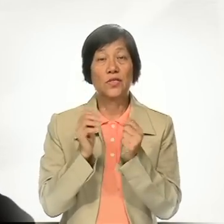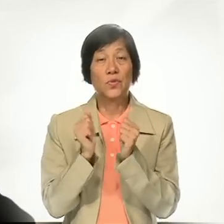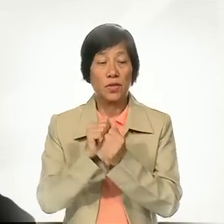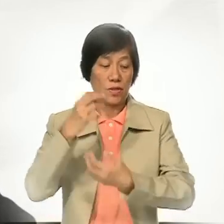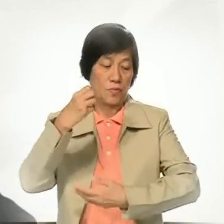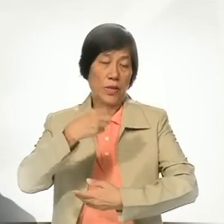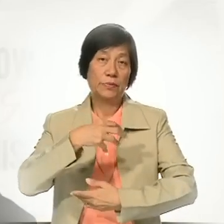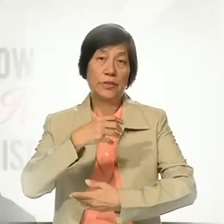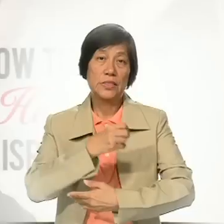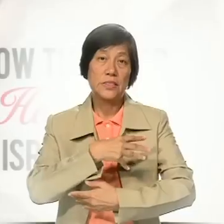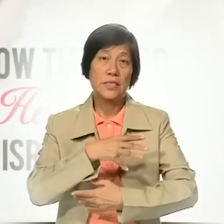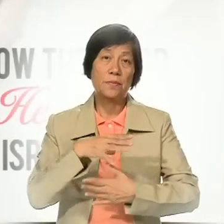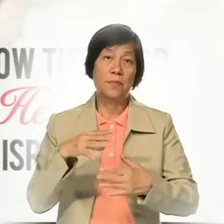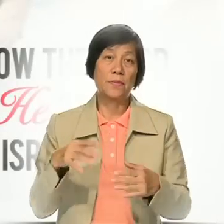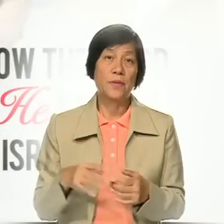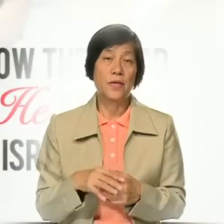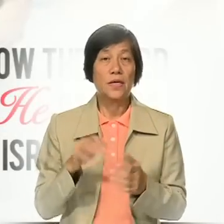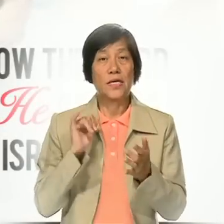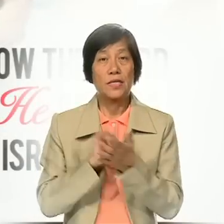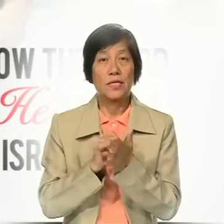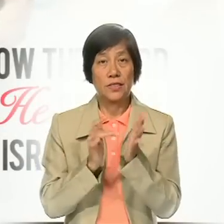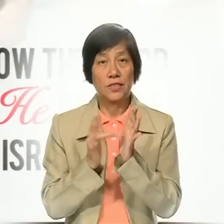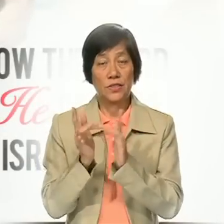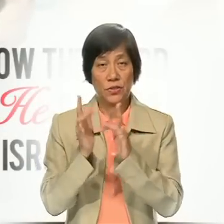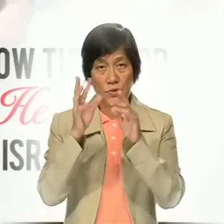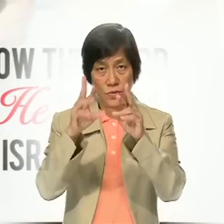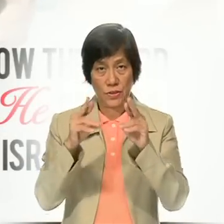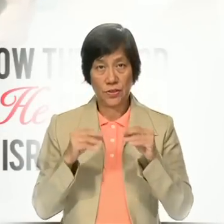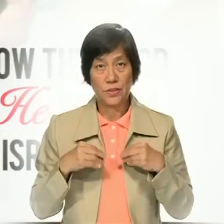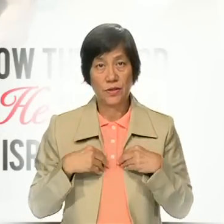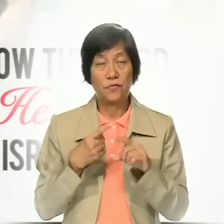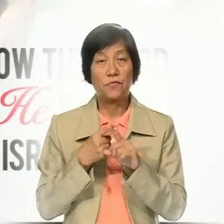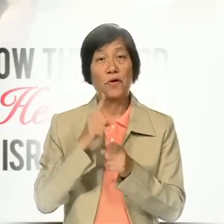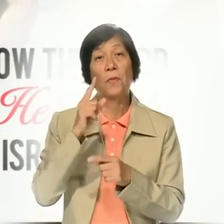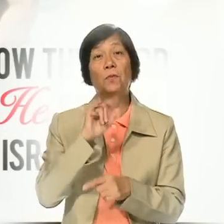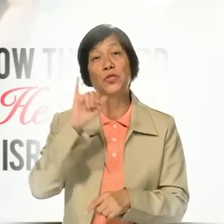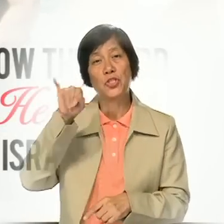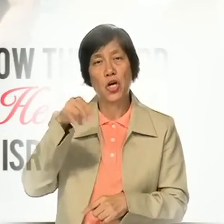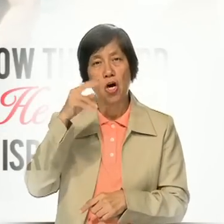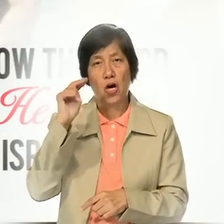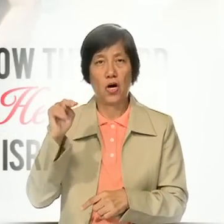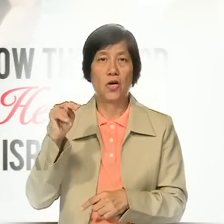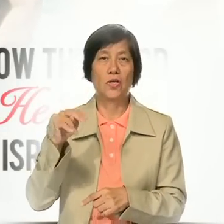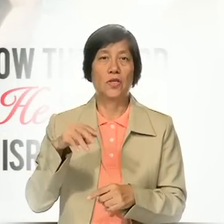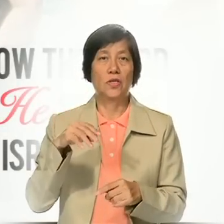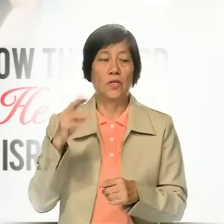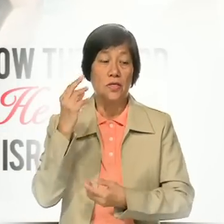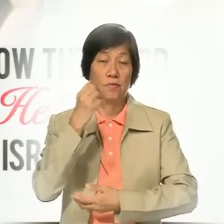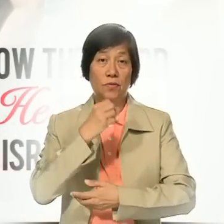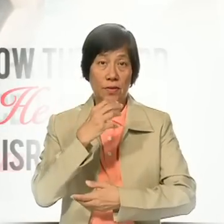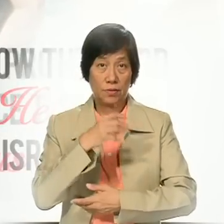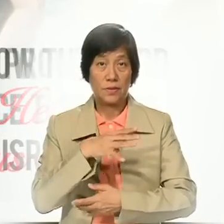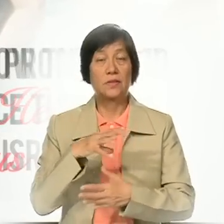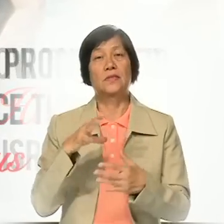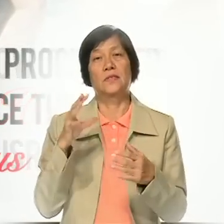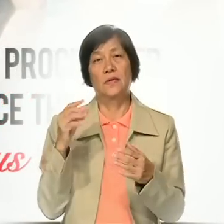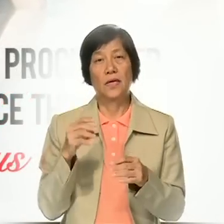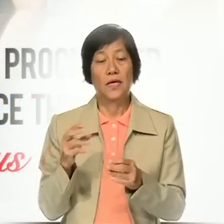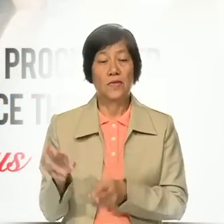baptism that Jesus received from John in the River Jordan.